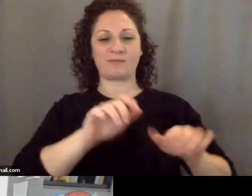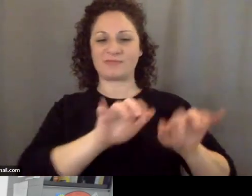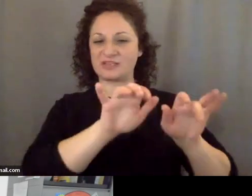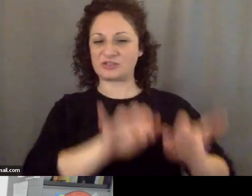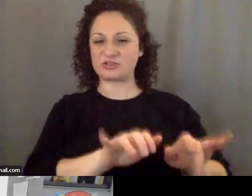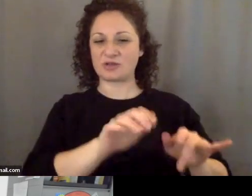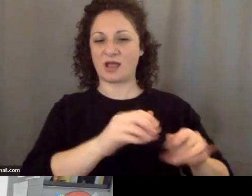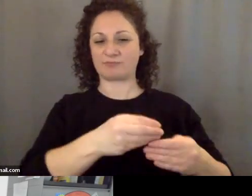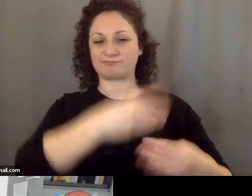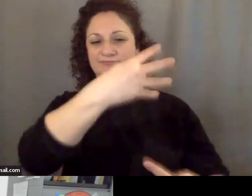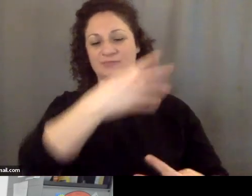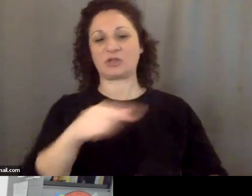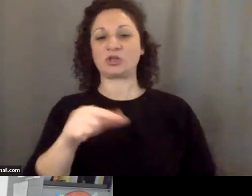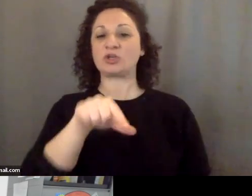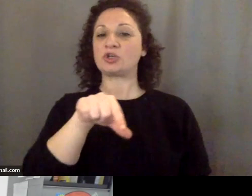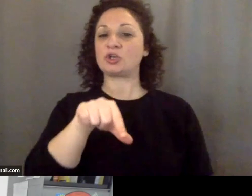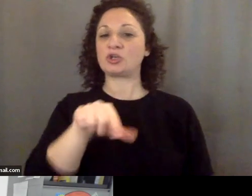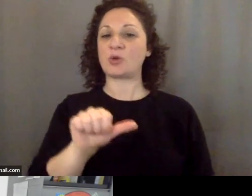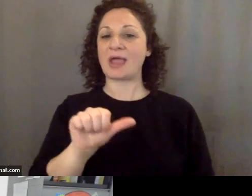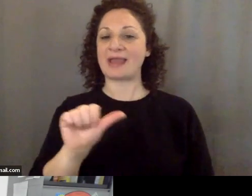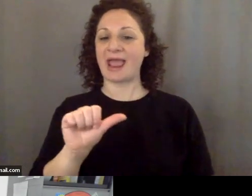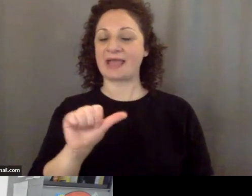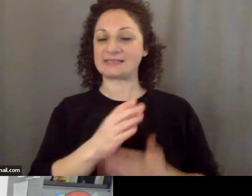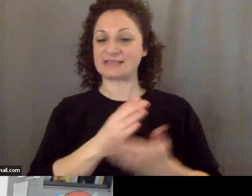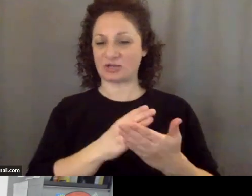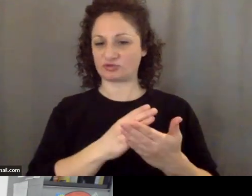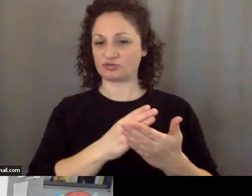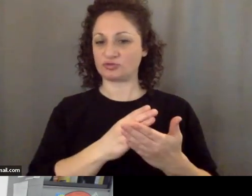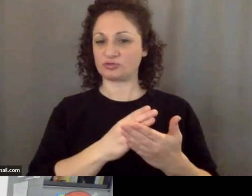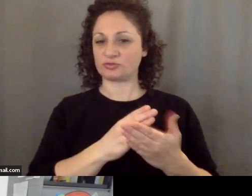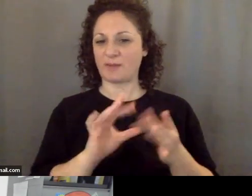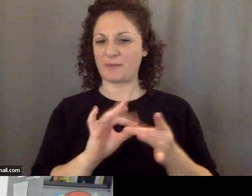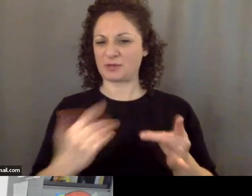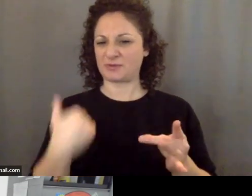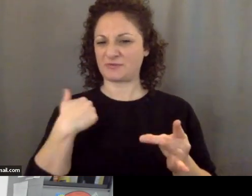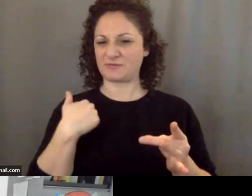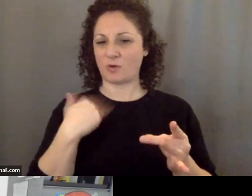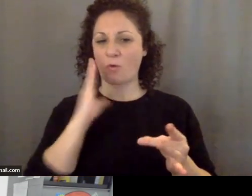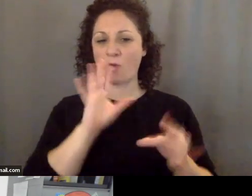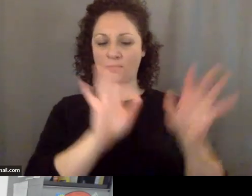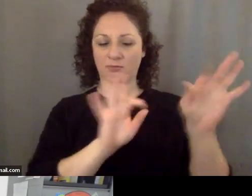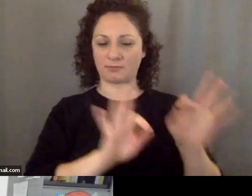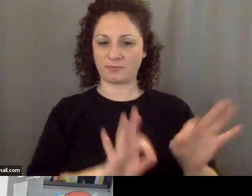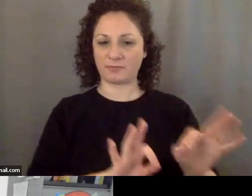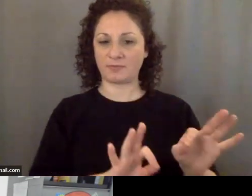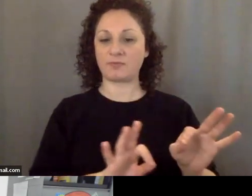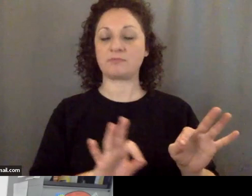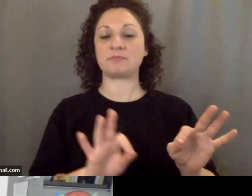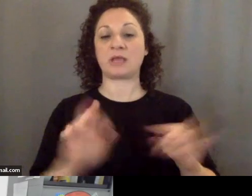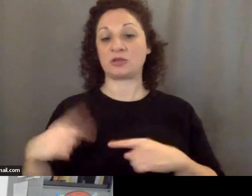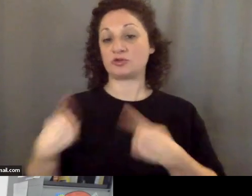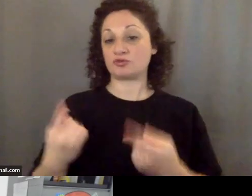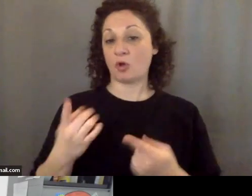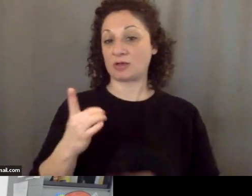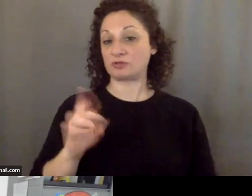Q&A section, as I mentioned earlier. And as long as Dr. Dreyer is willing,